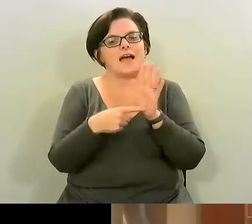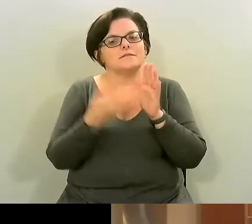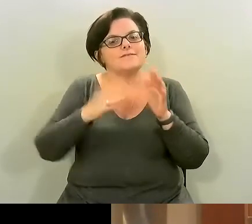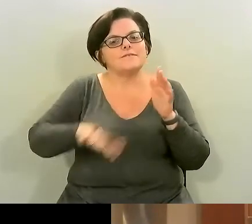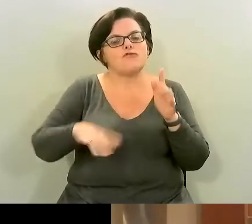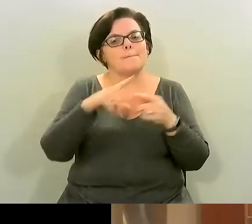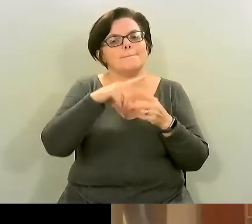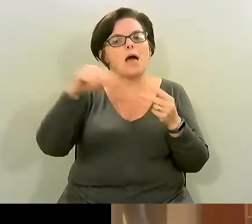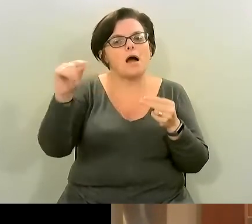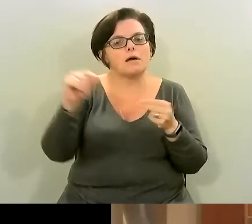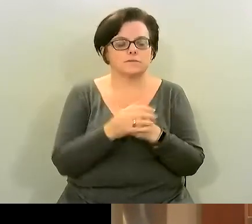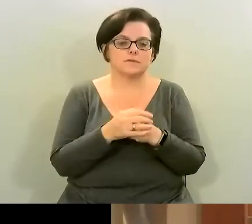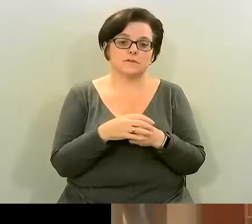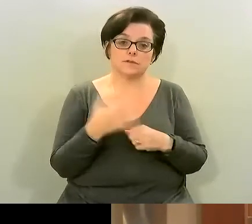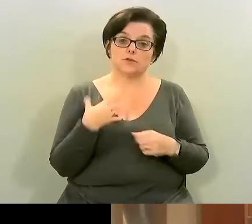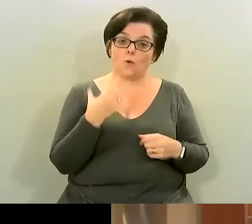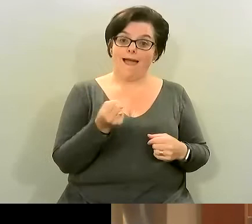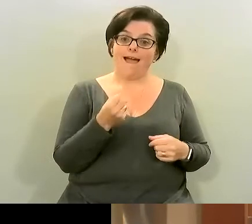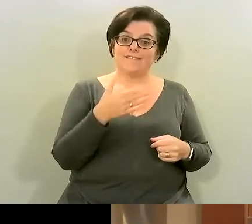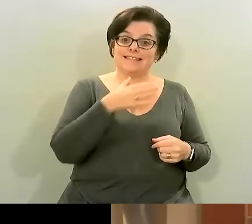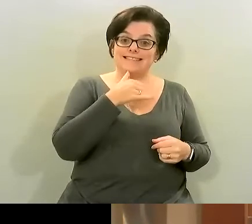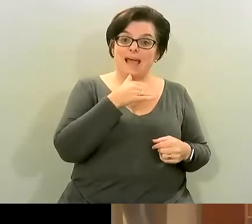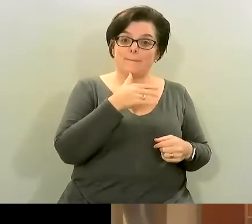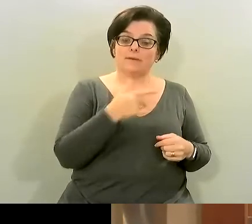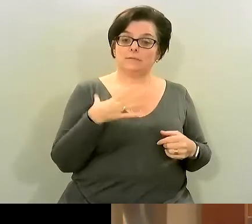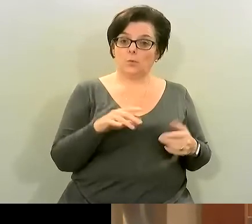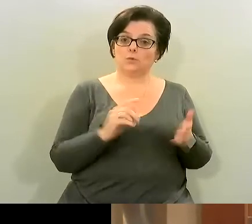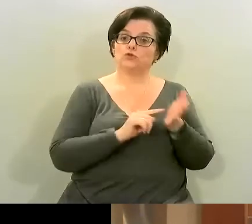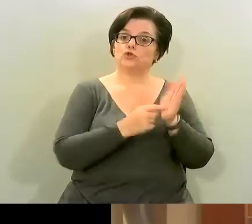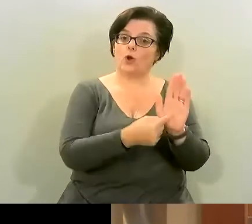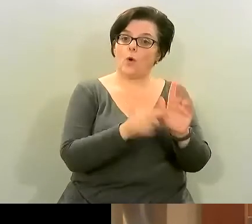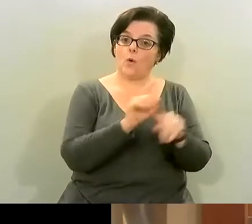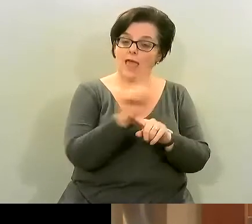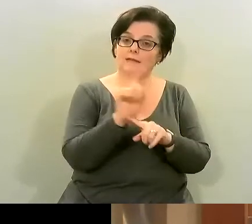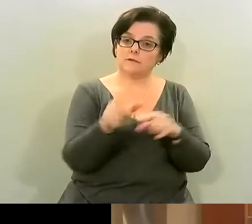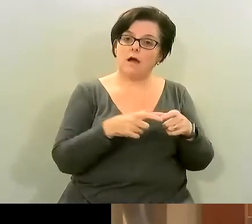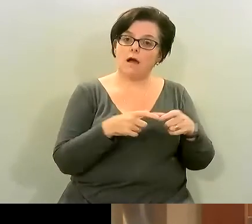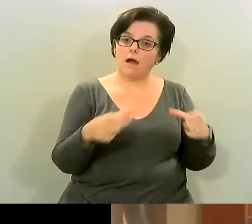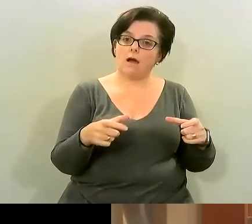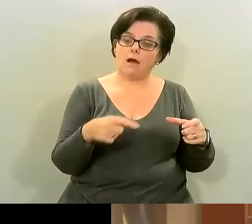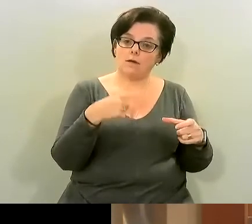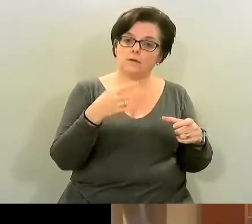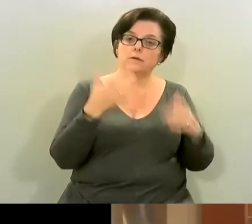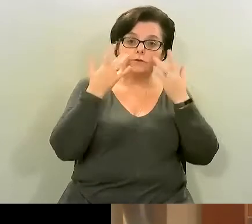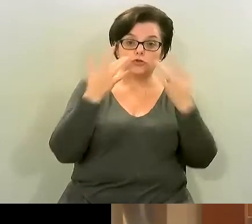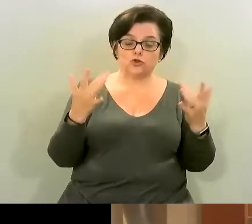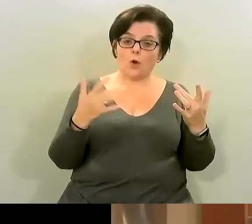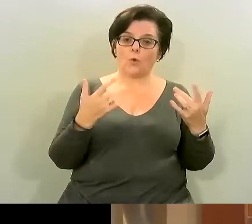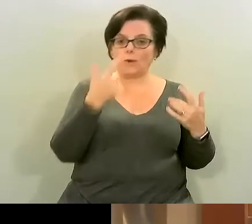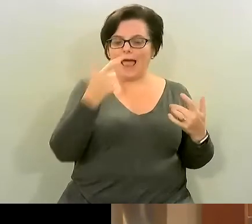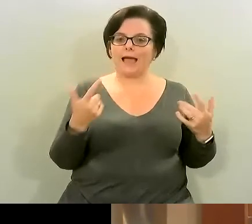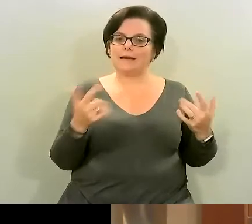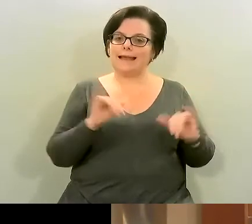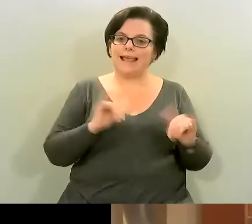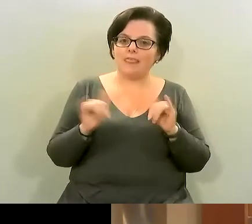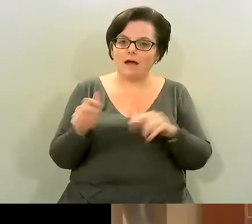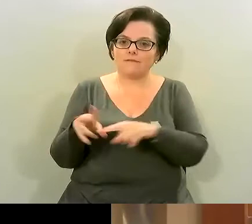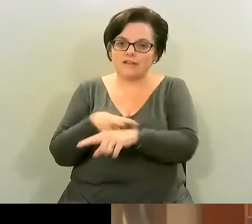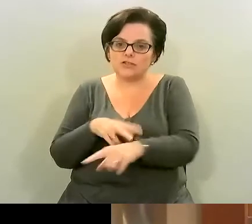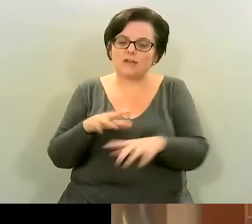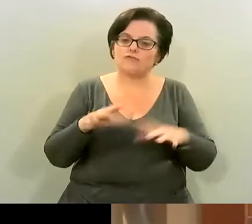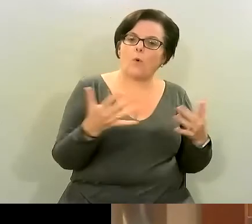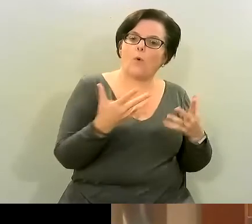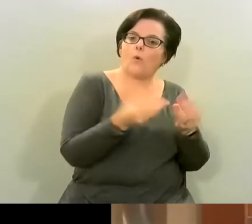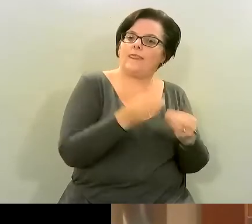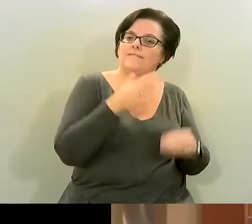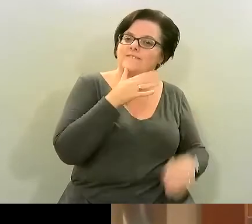example i have a piece of salmon i'm going to show you in a second to show you that this recipe is interchangeable and they are rich